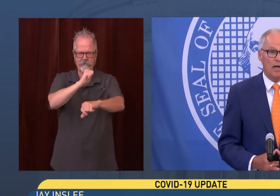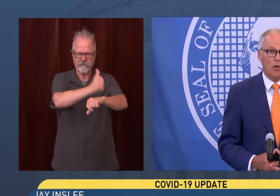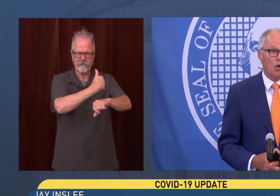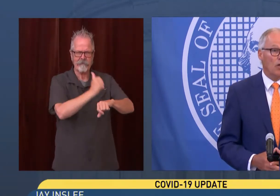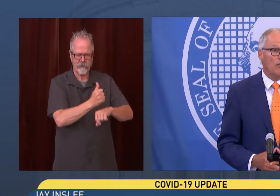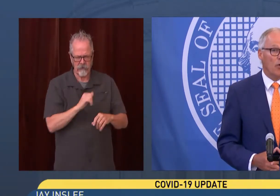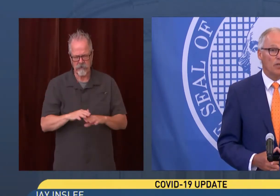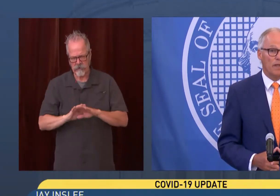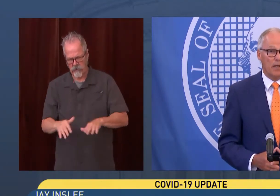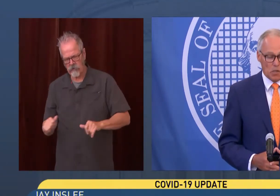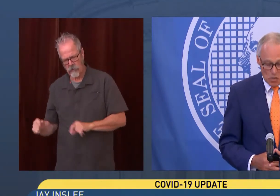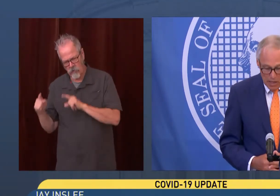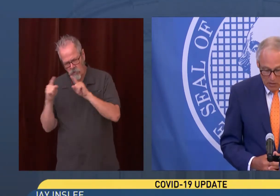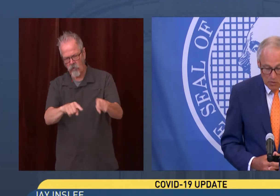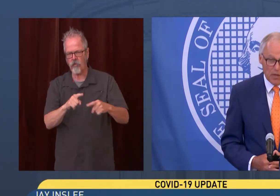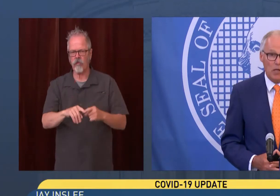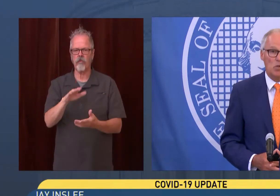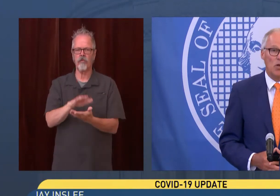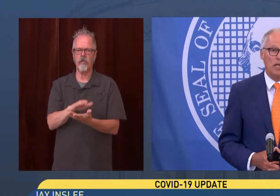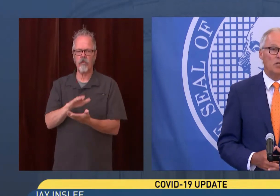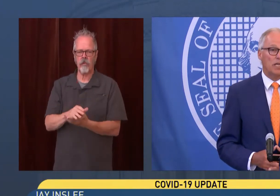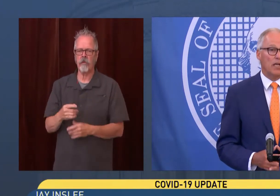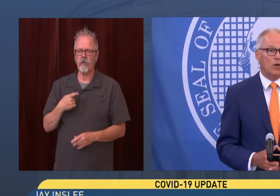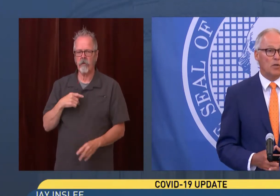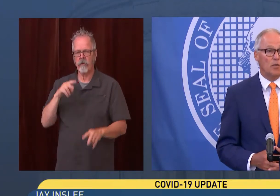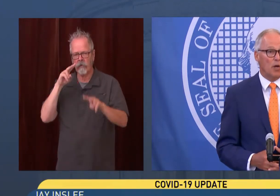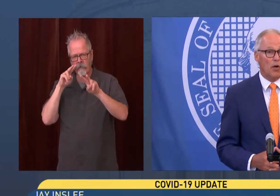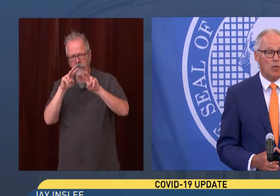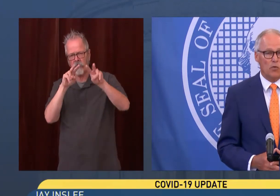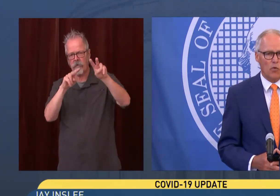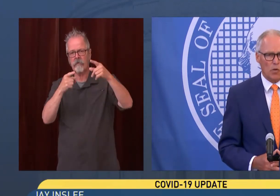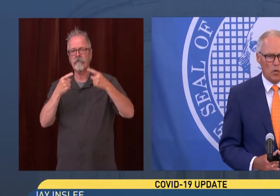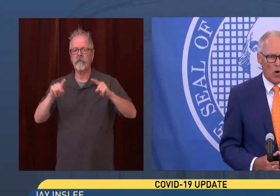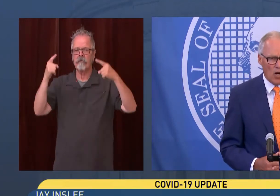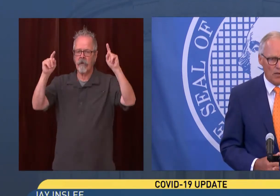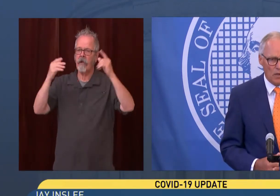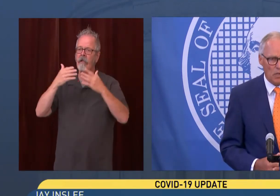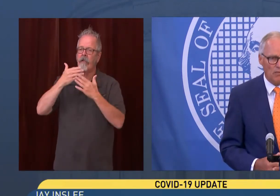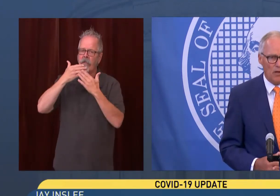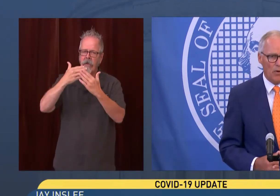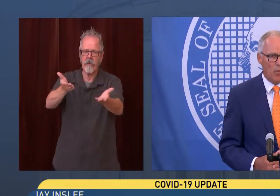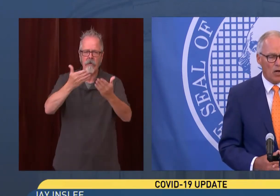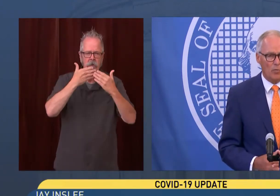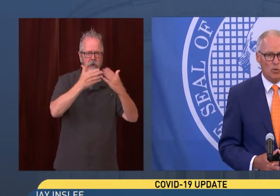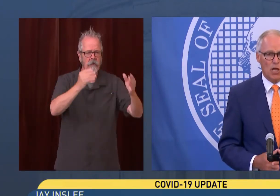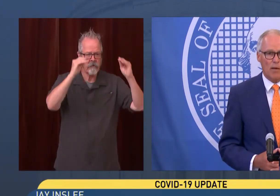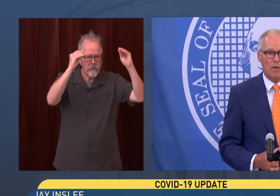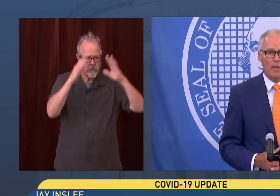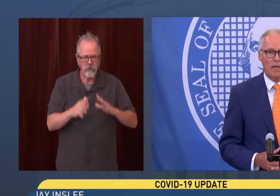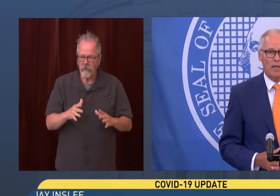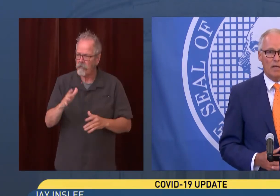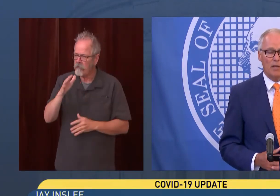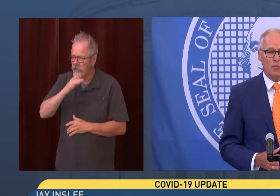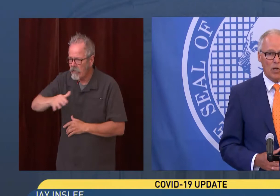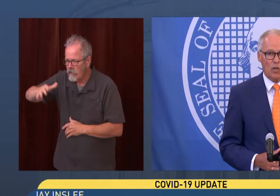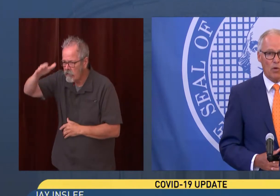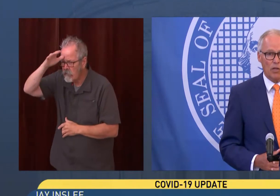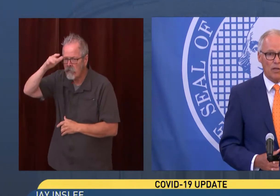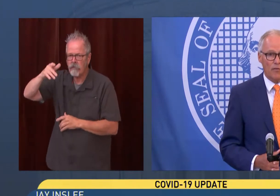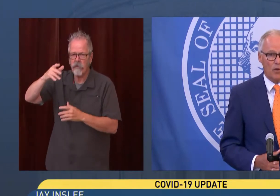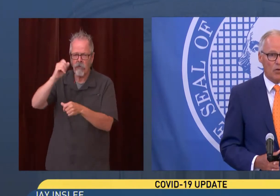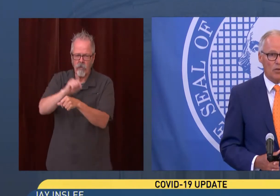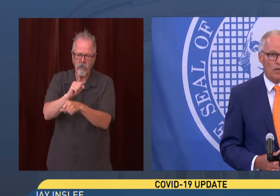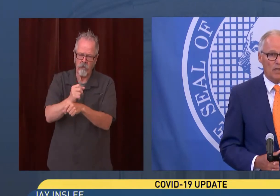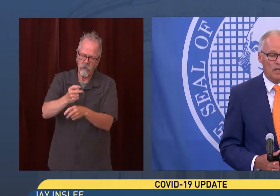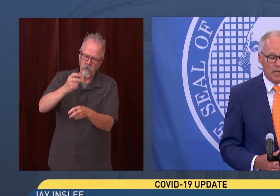we're looking forward to that success. And thanks to all the educators and the parents who worked so hard on this. They've done a remarkable job in really,